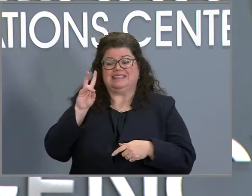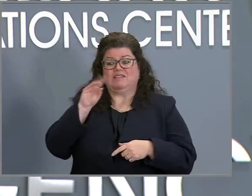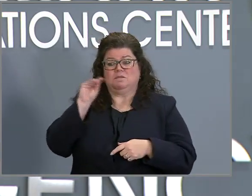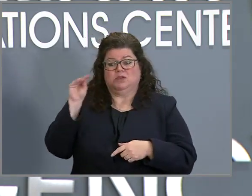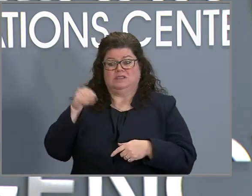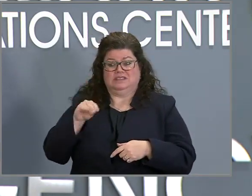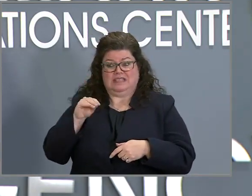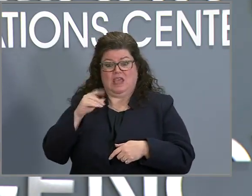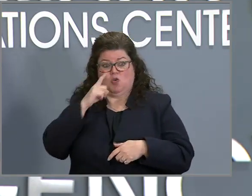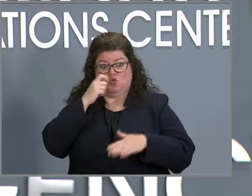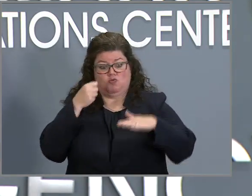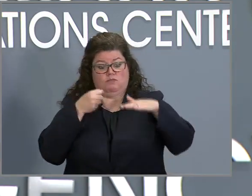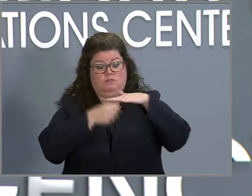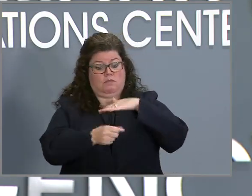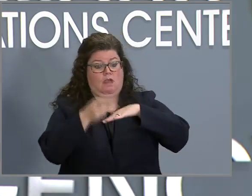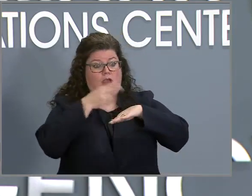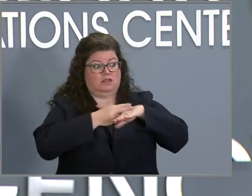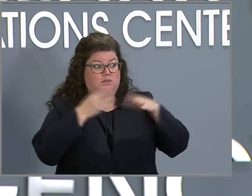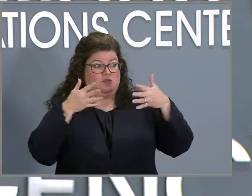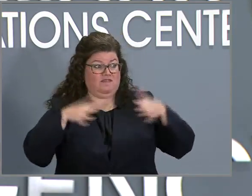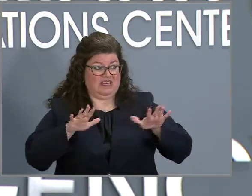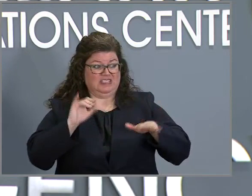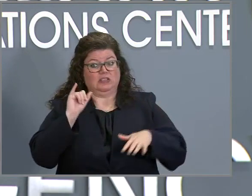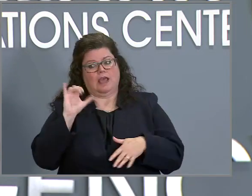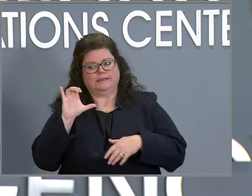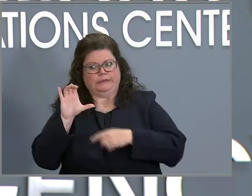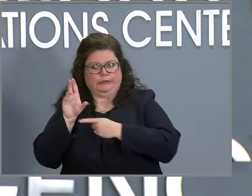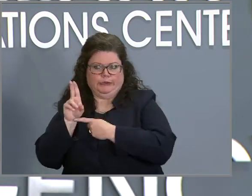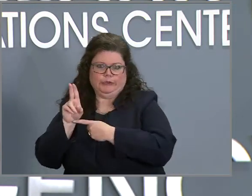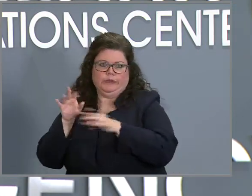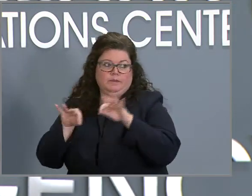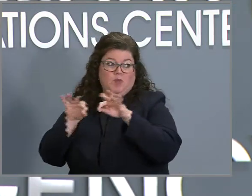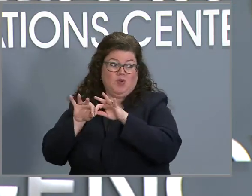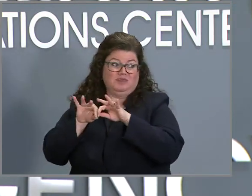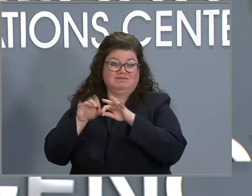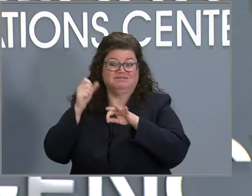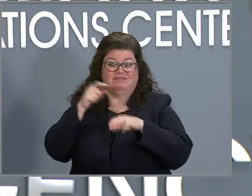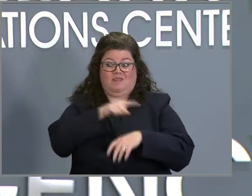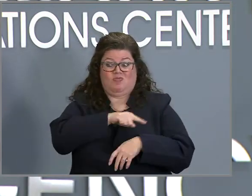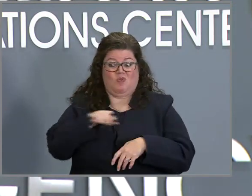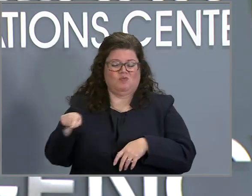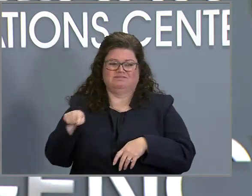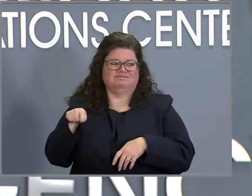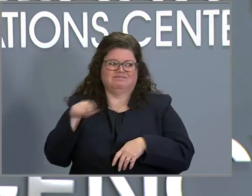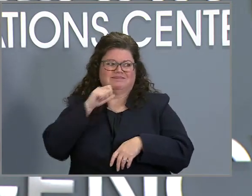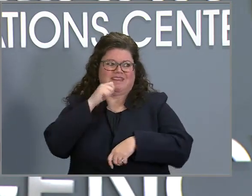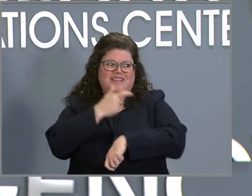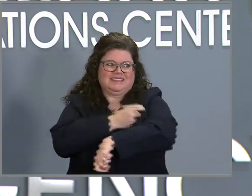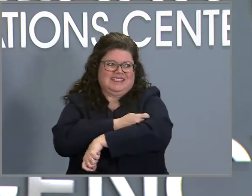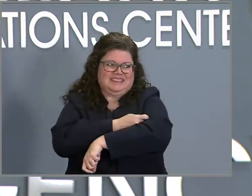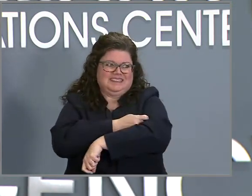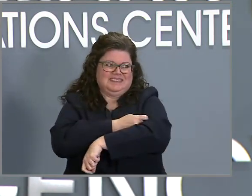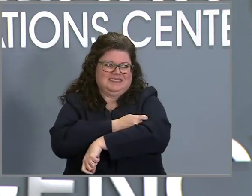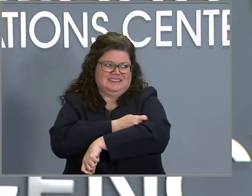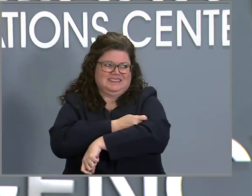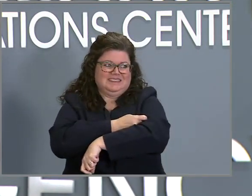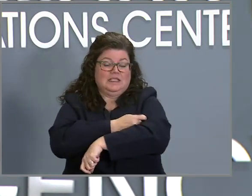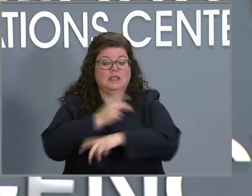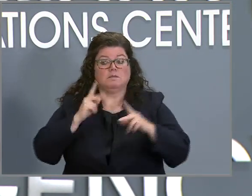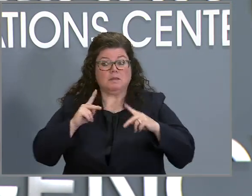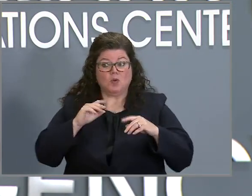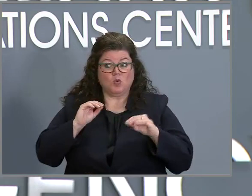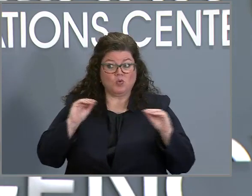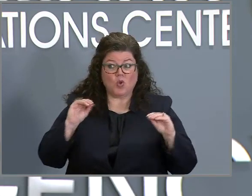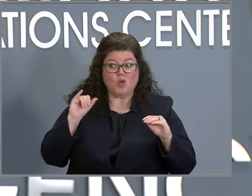that are in the hospital right now, in the ICU in particular, are unvaccinated. And so individuals that do not have immunity